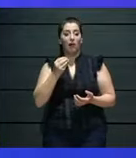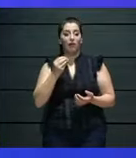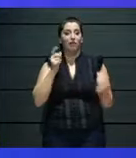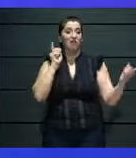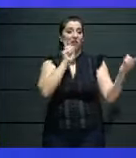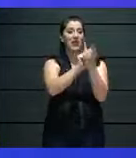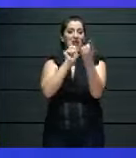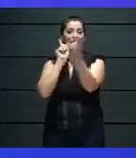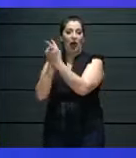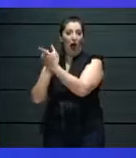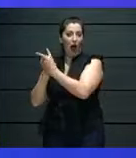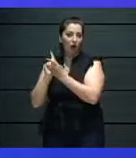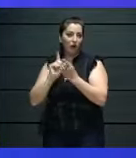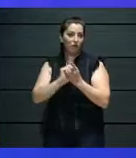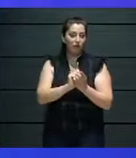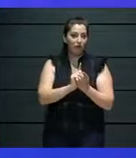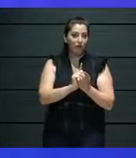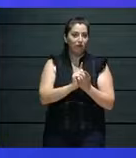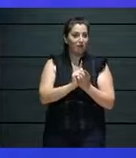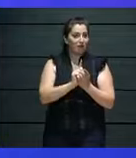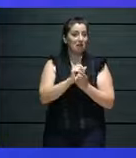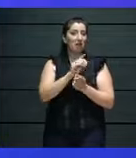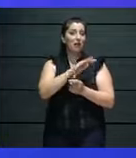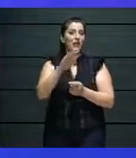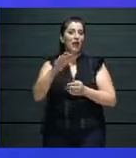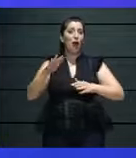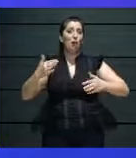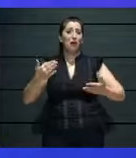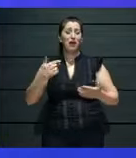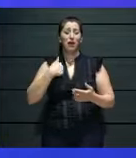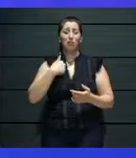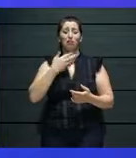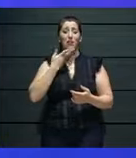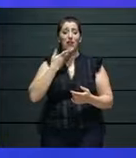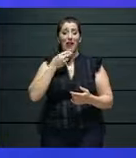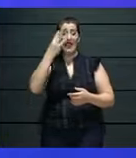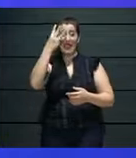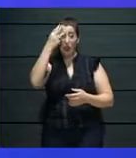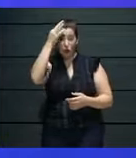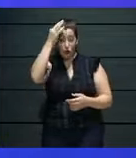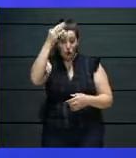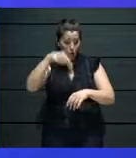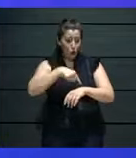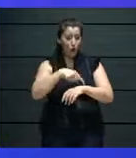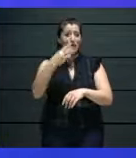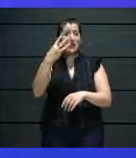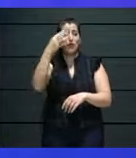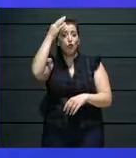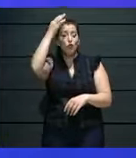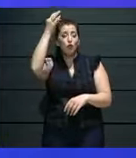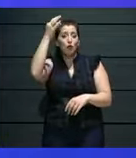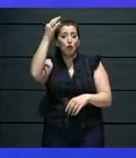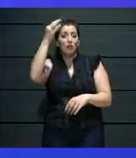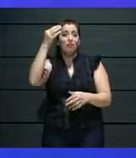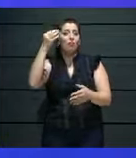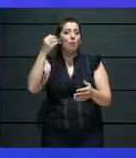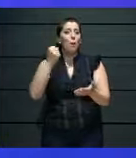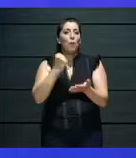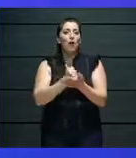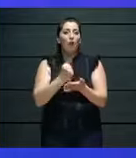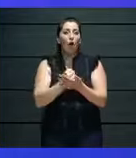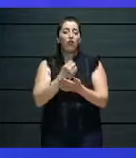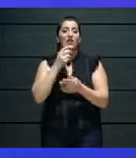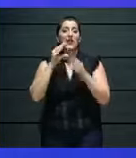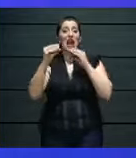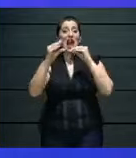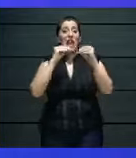monitor has been a big, huge sacrifice. It was fighting a culture, a personal culture that